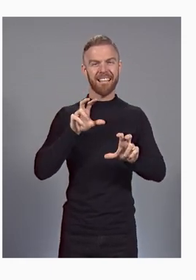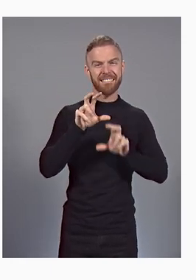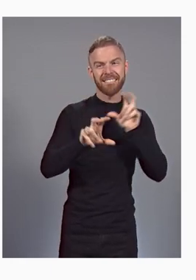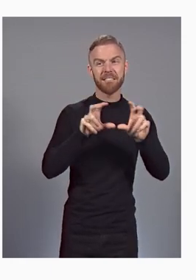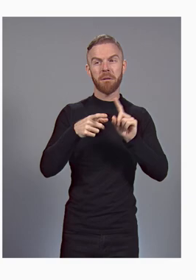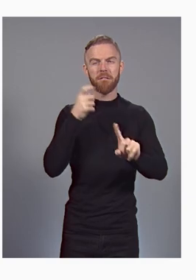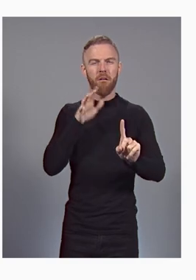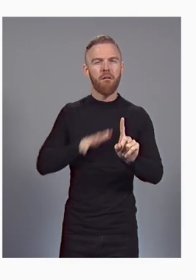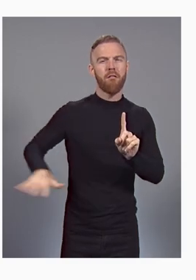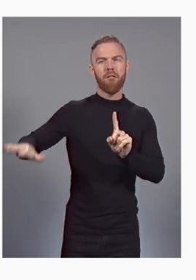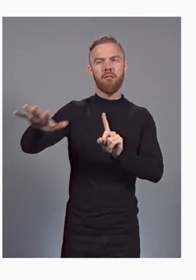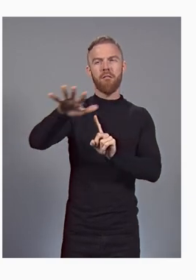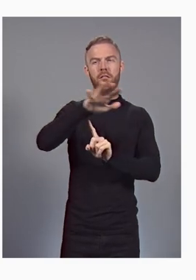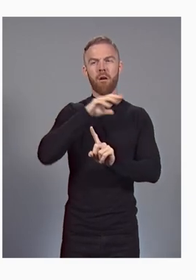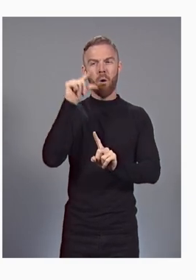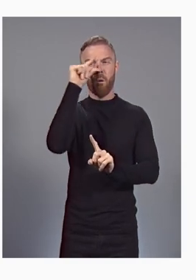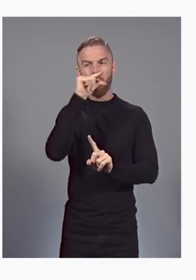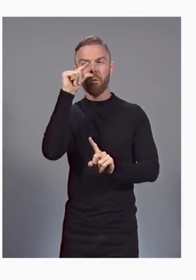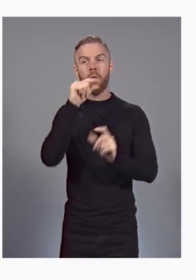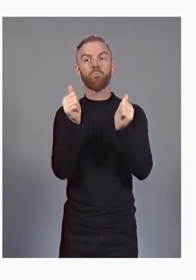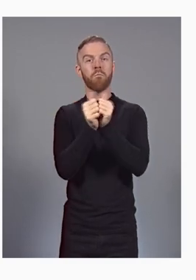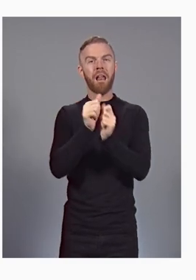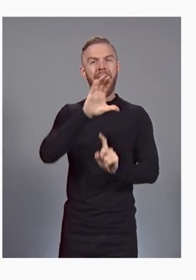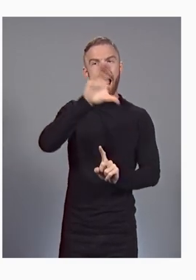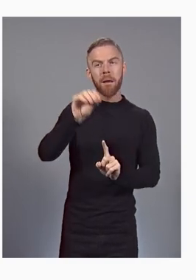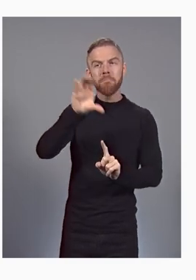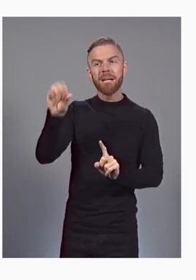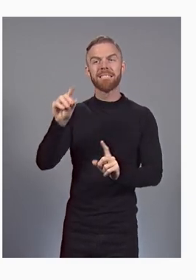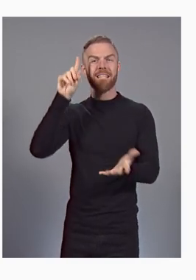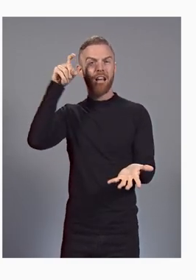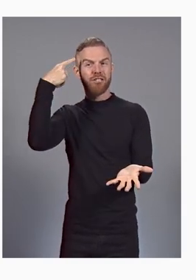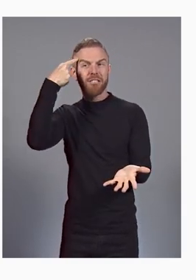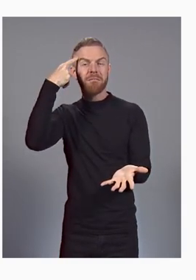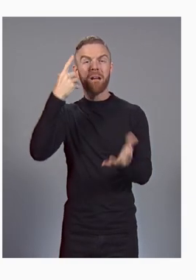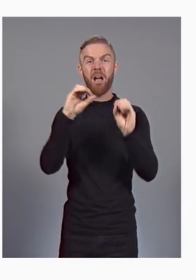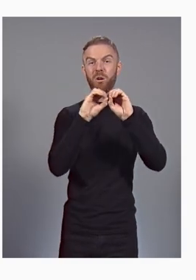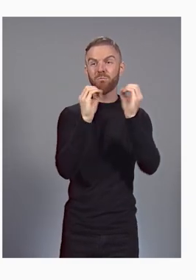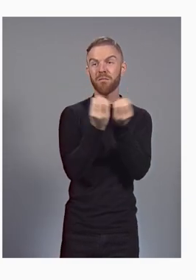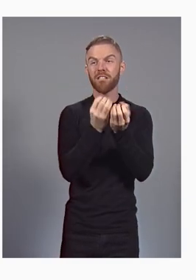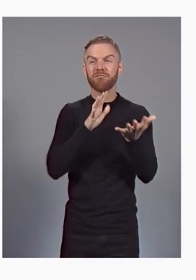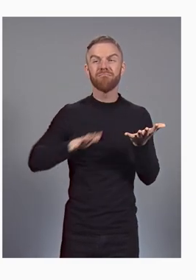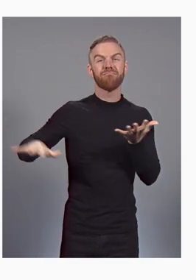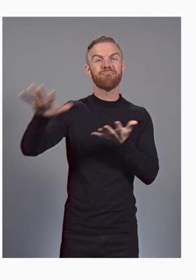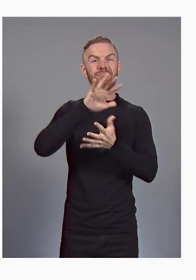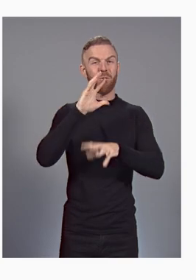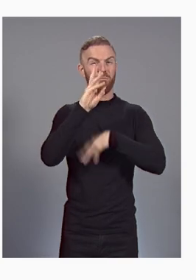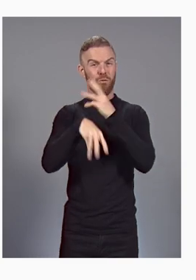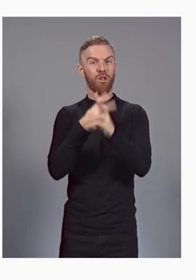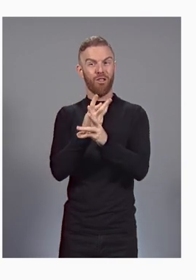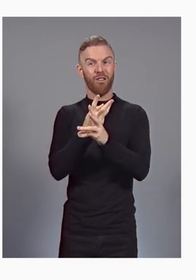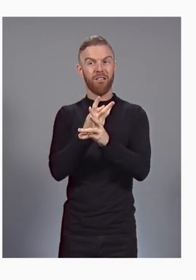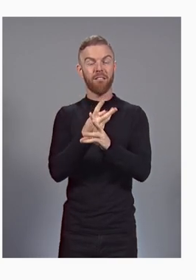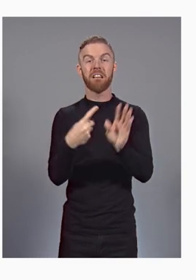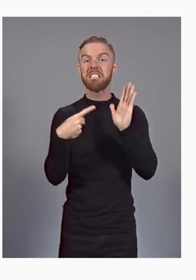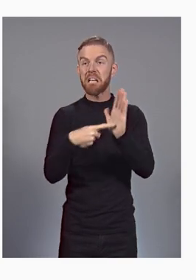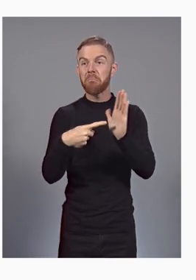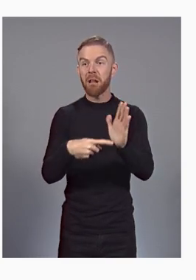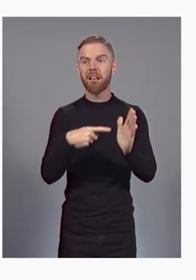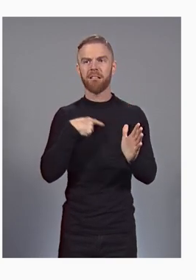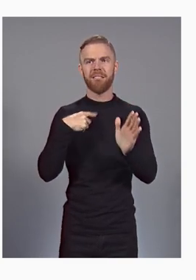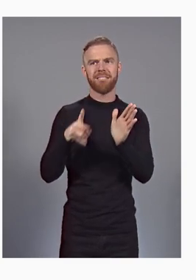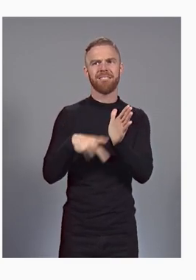companies, governments, and organizations worldwide. For example, we developed our global network,